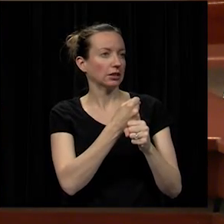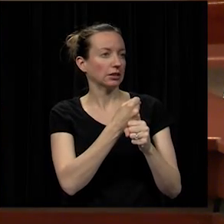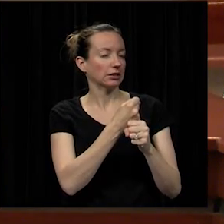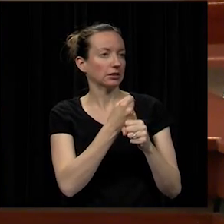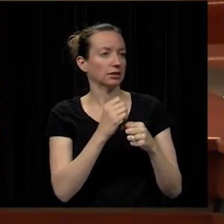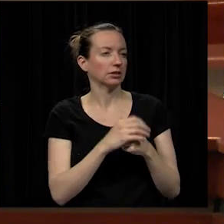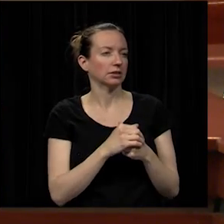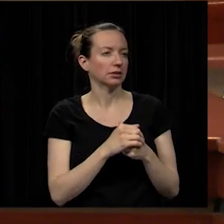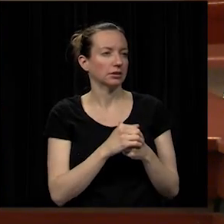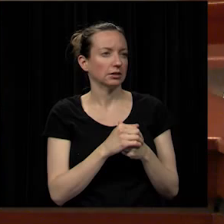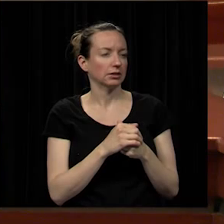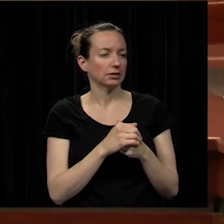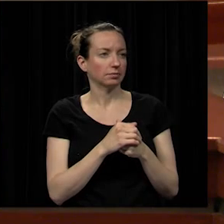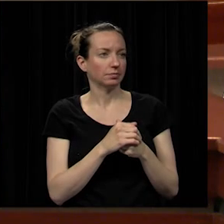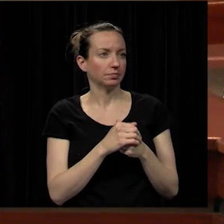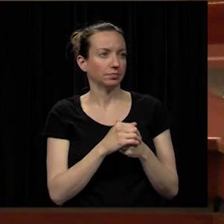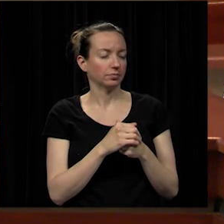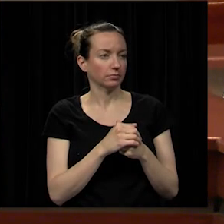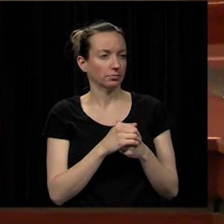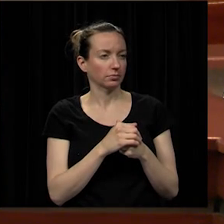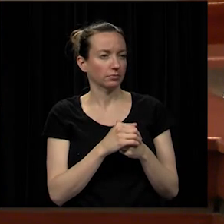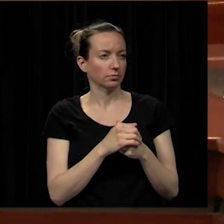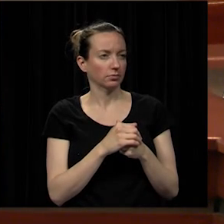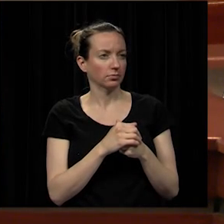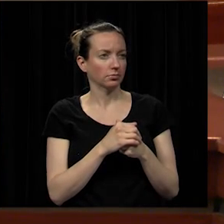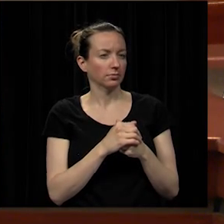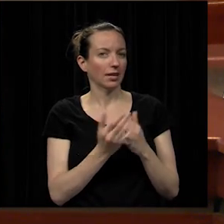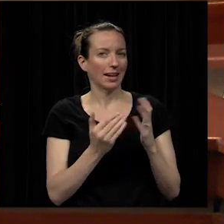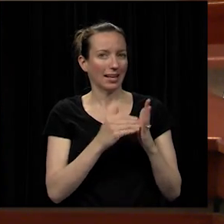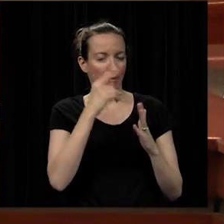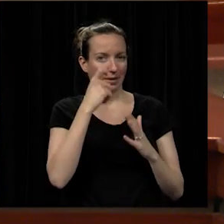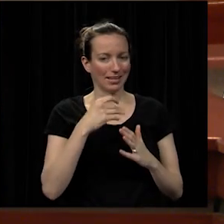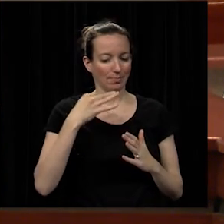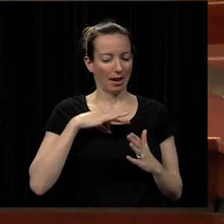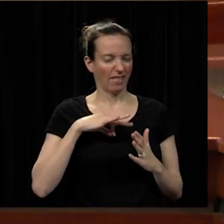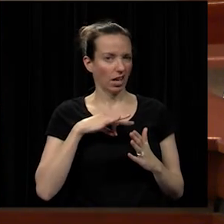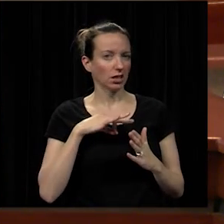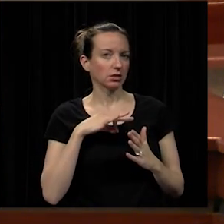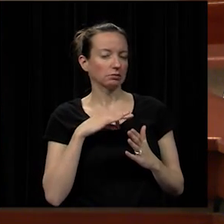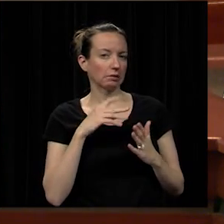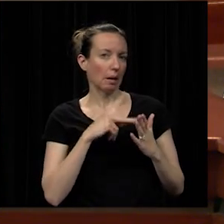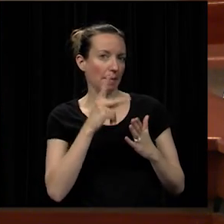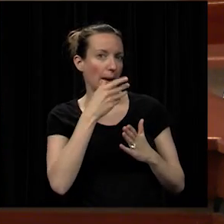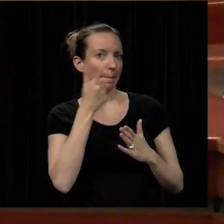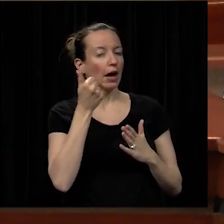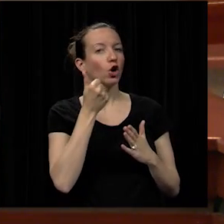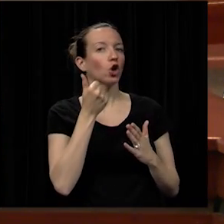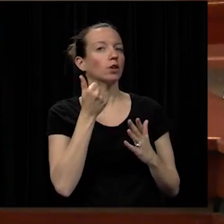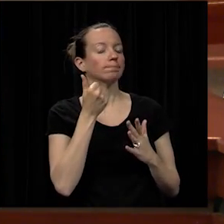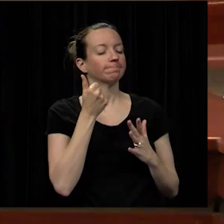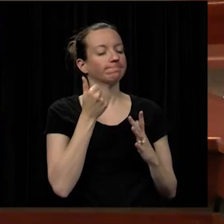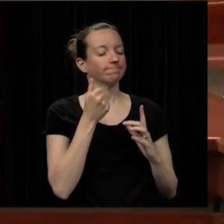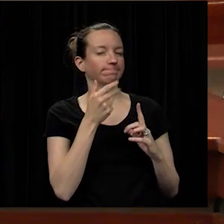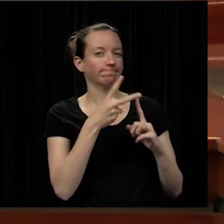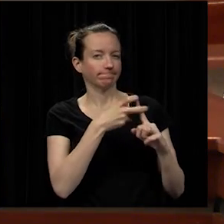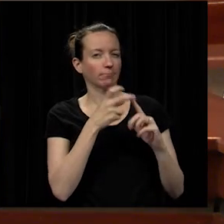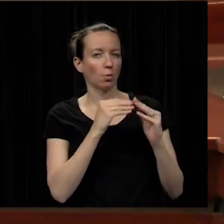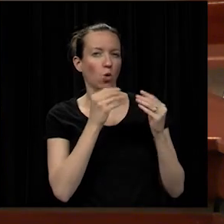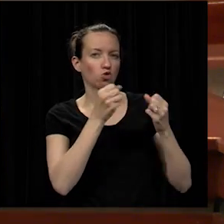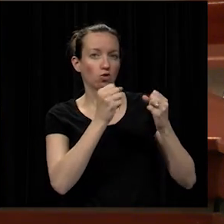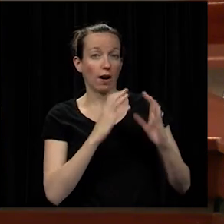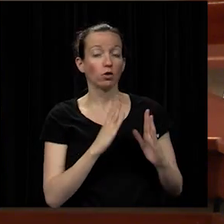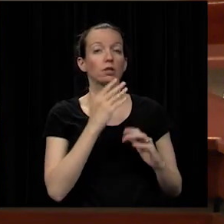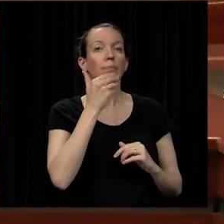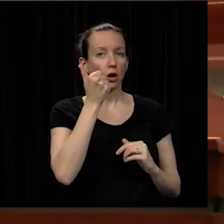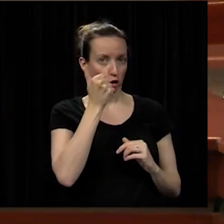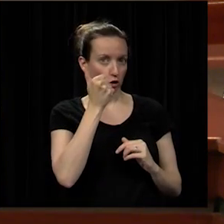mentioned and aaron in terms of um they benefits and pay better for those drivers so they attracted some more uh so it was much better and